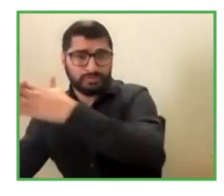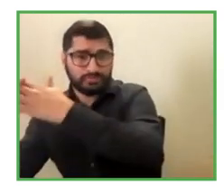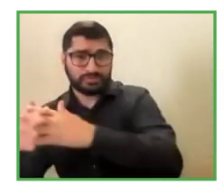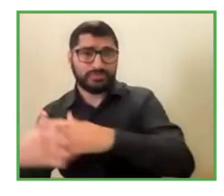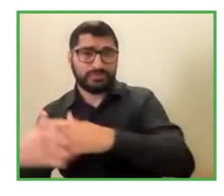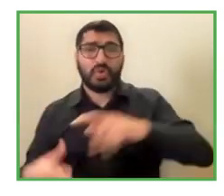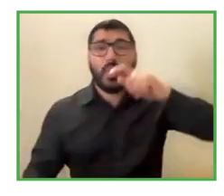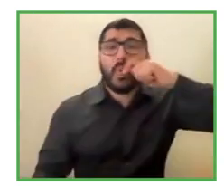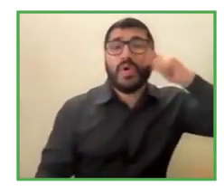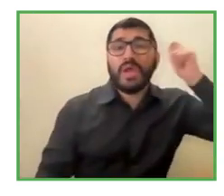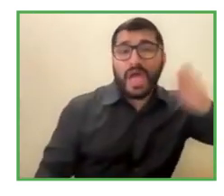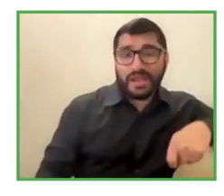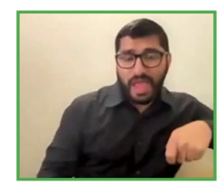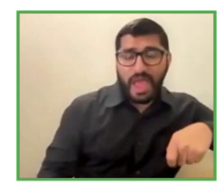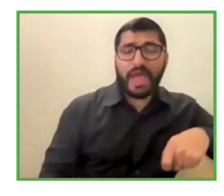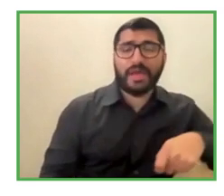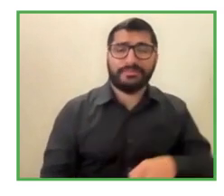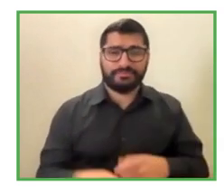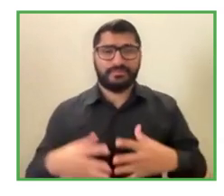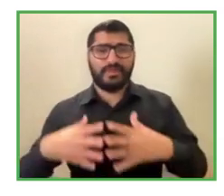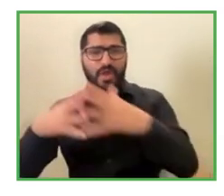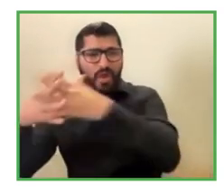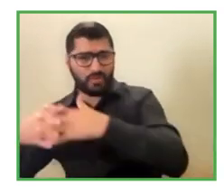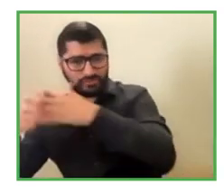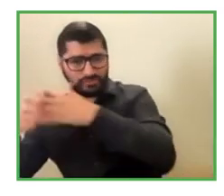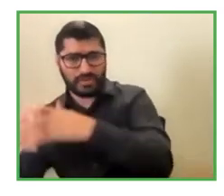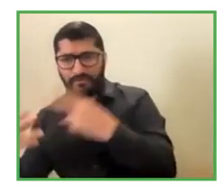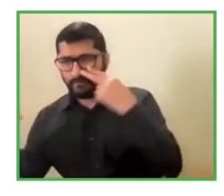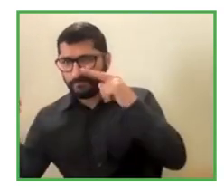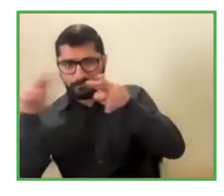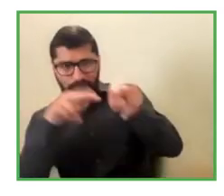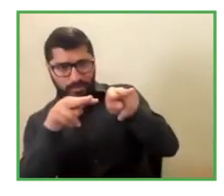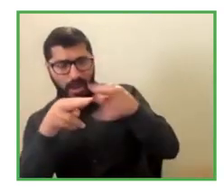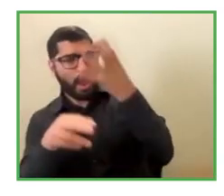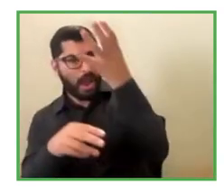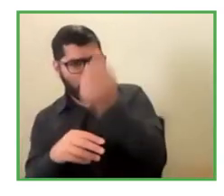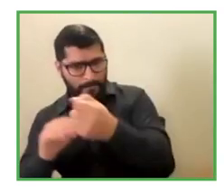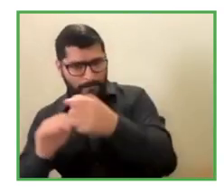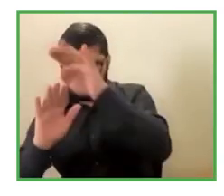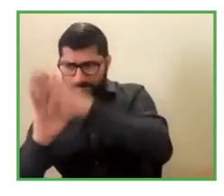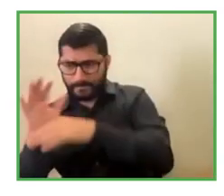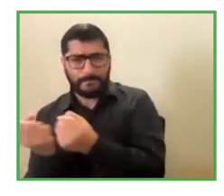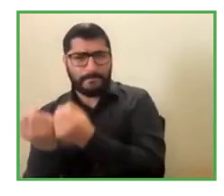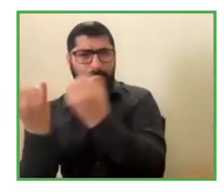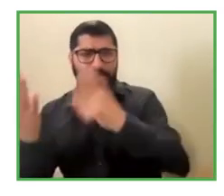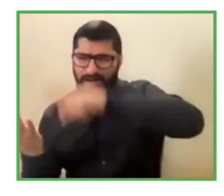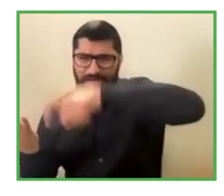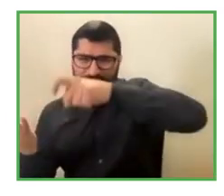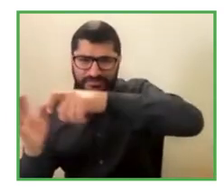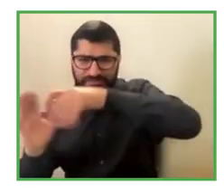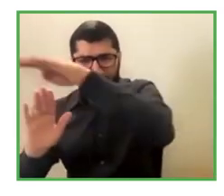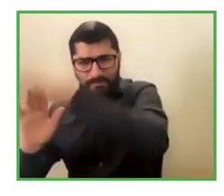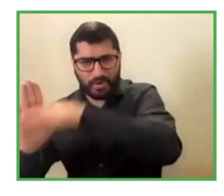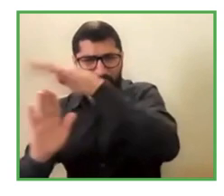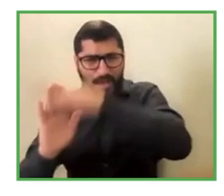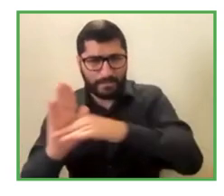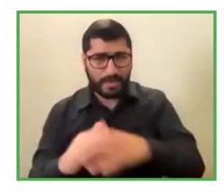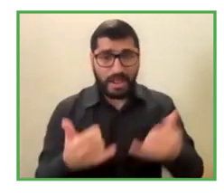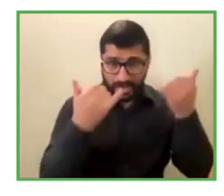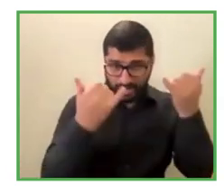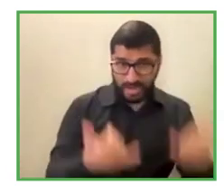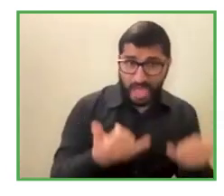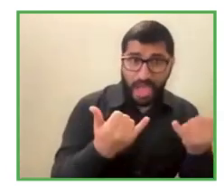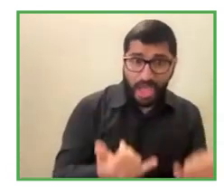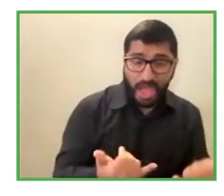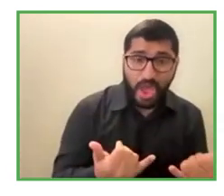resource group. So we are, as we speak right now in the process of setting up such a disability employee